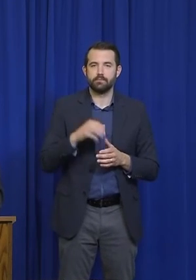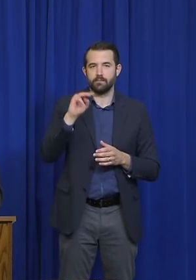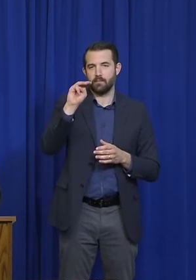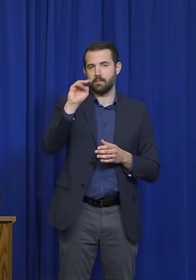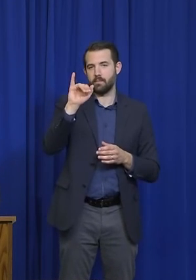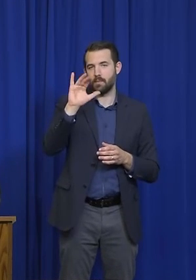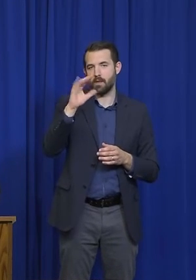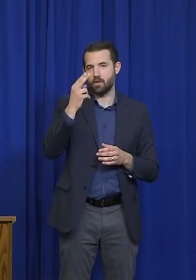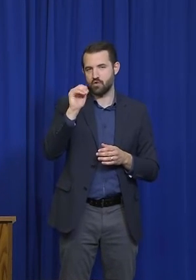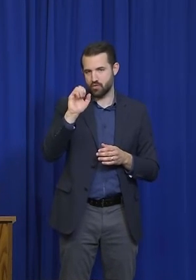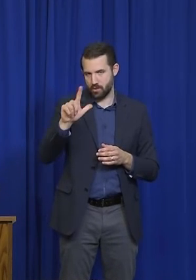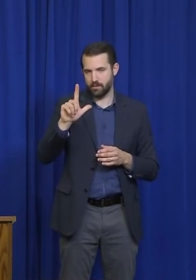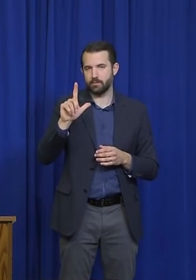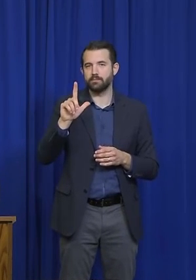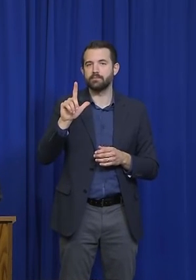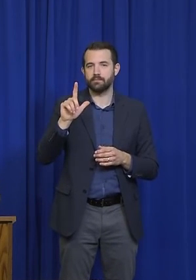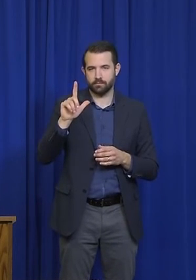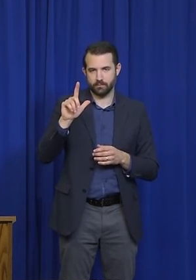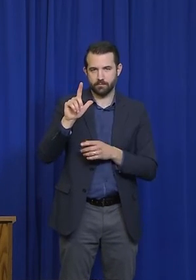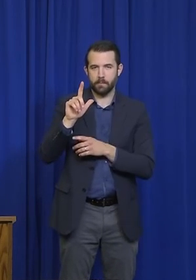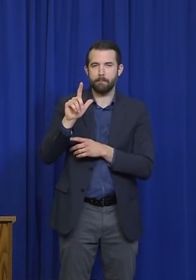over at the main edge. Go ahead, Michael.